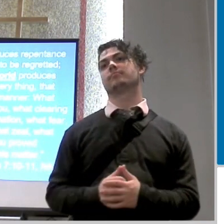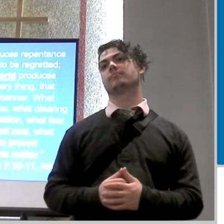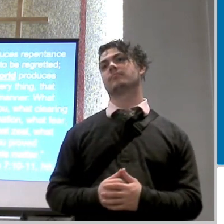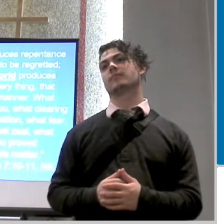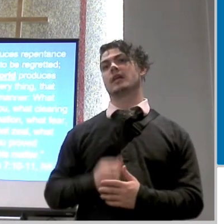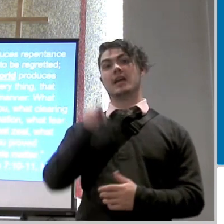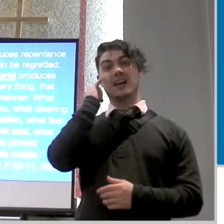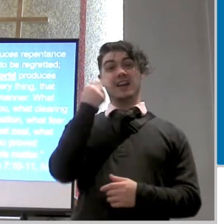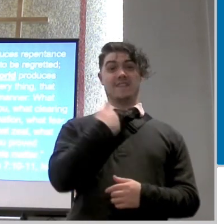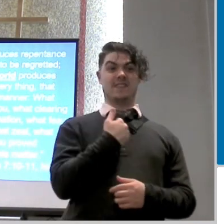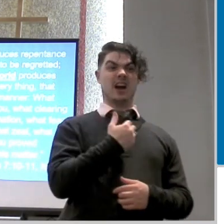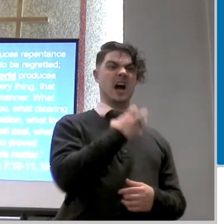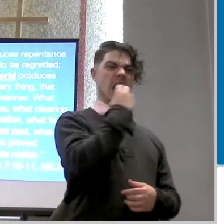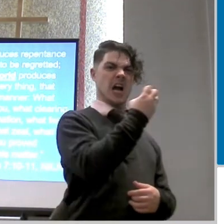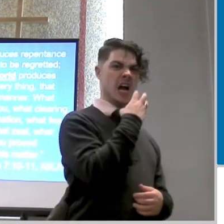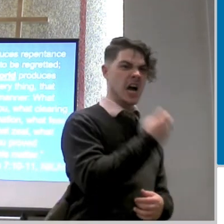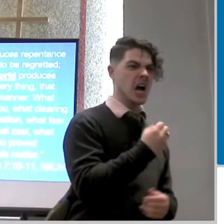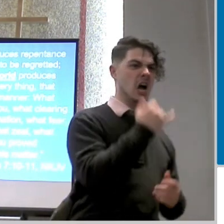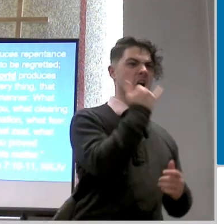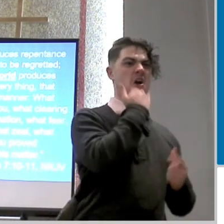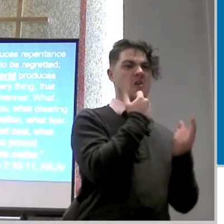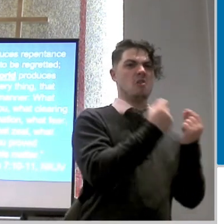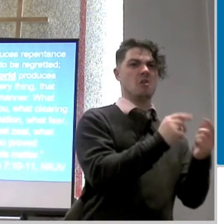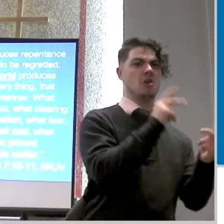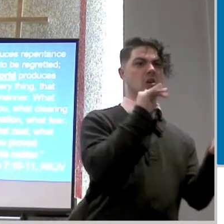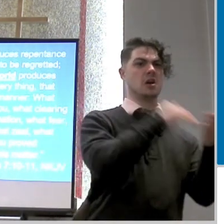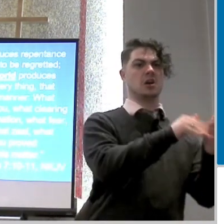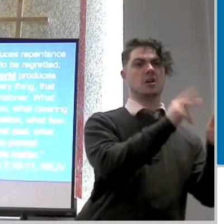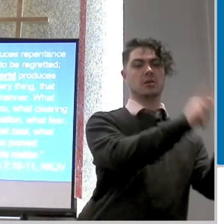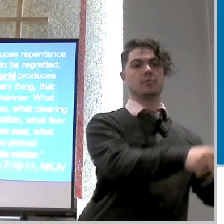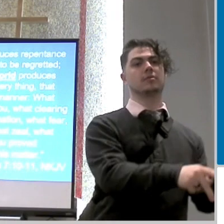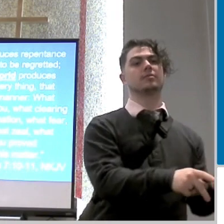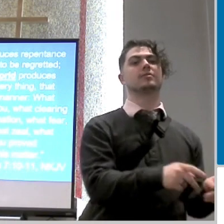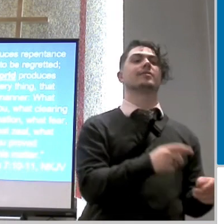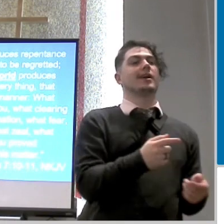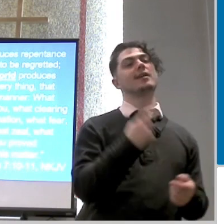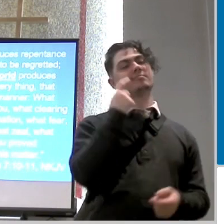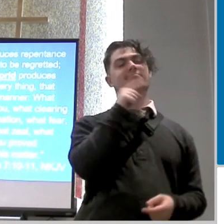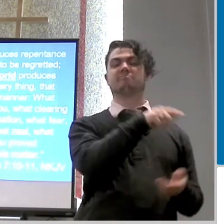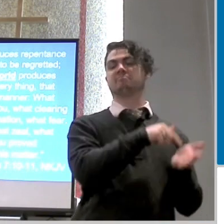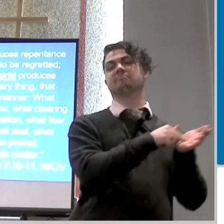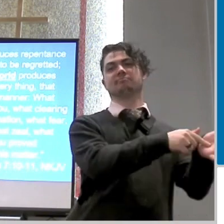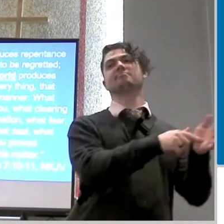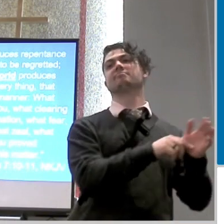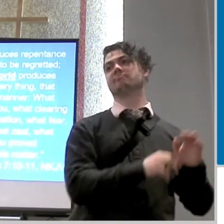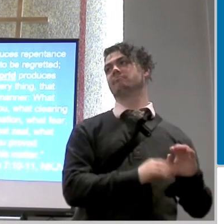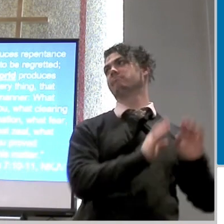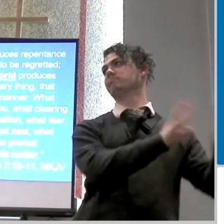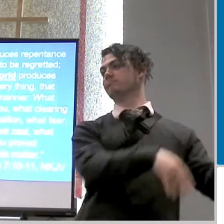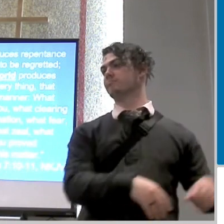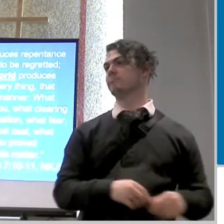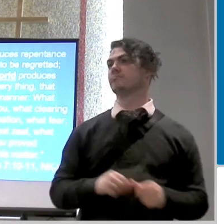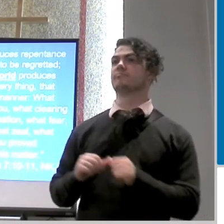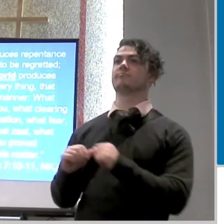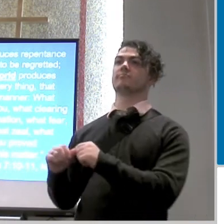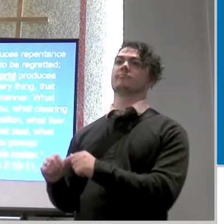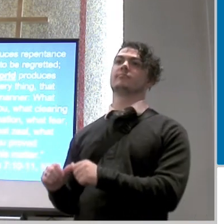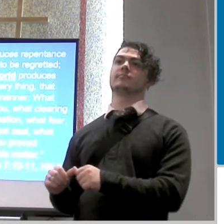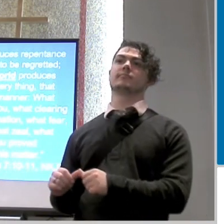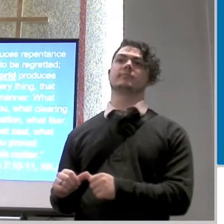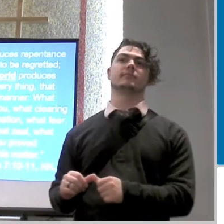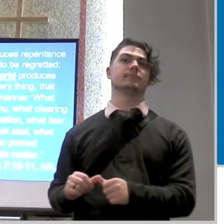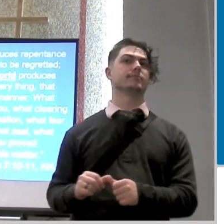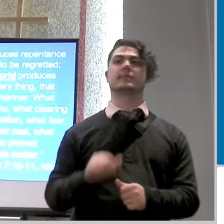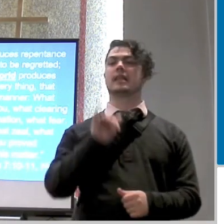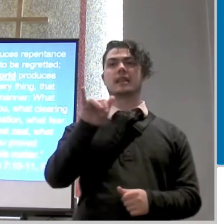that's not what god says what god says that if we have godly sorrow that's not just in the